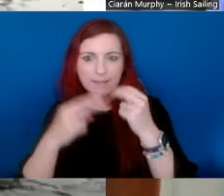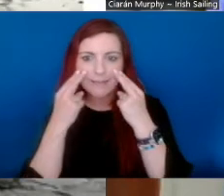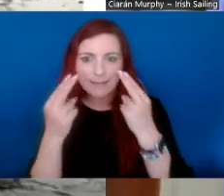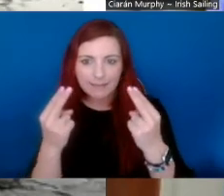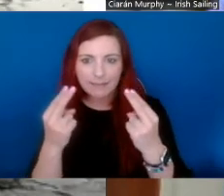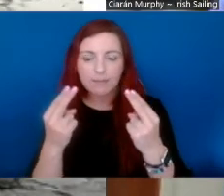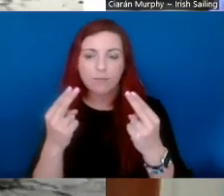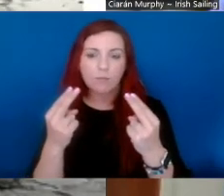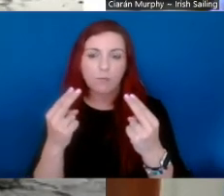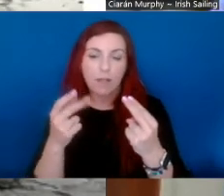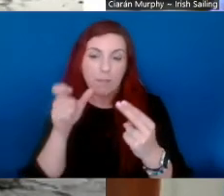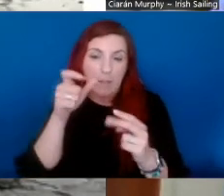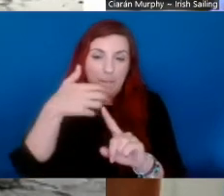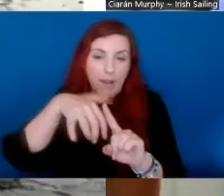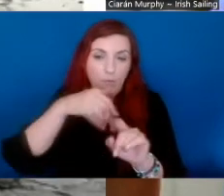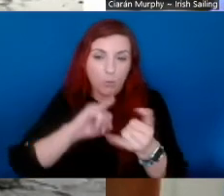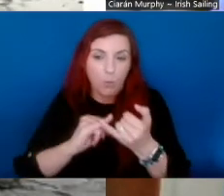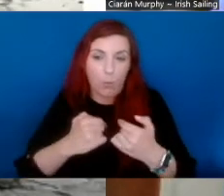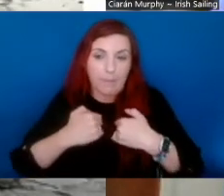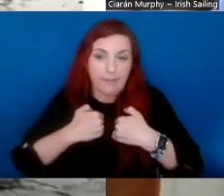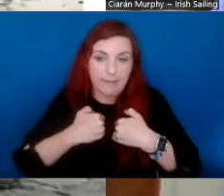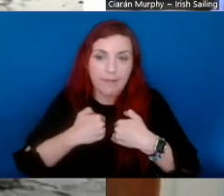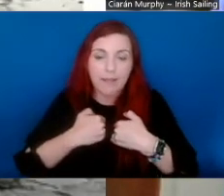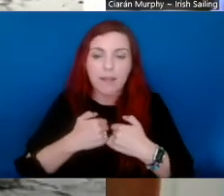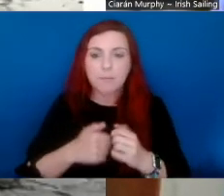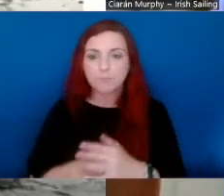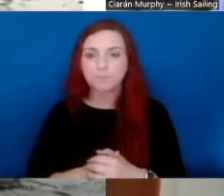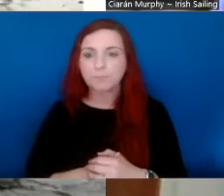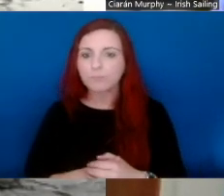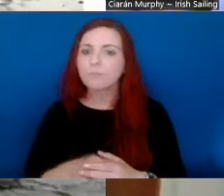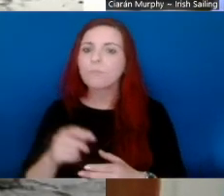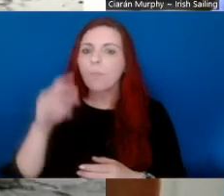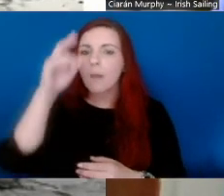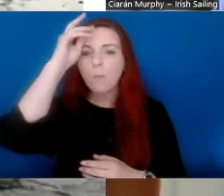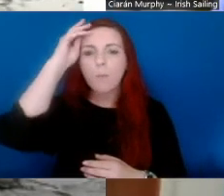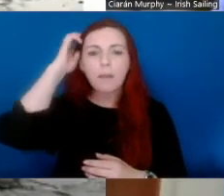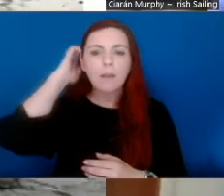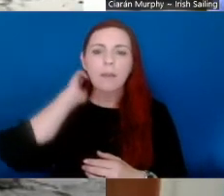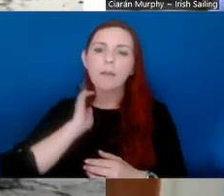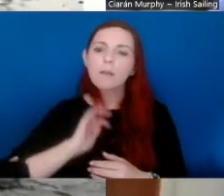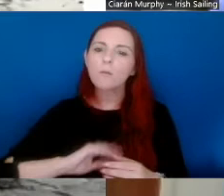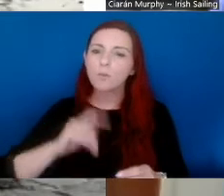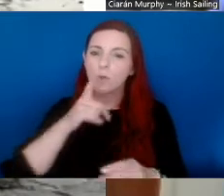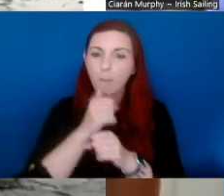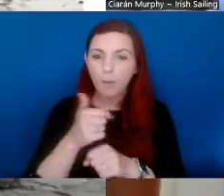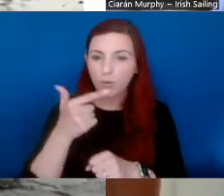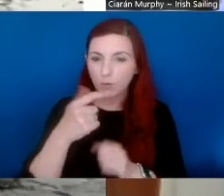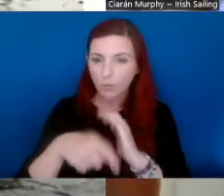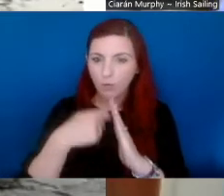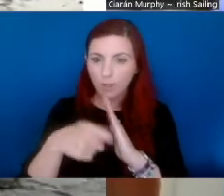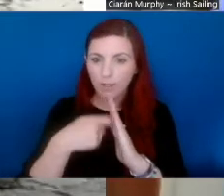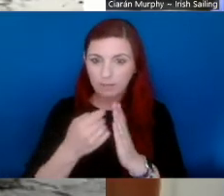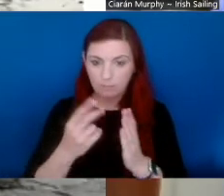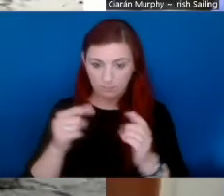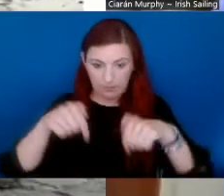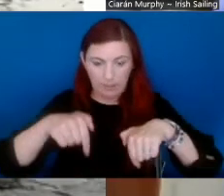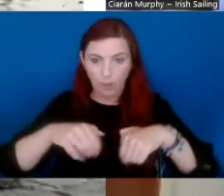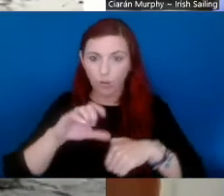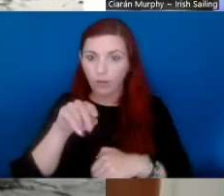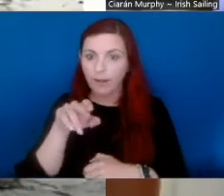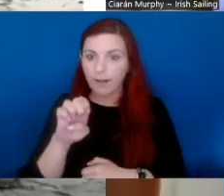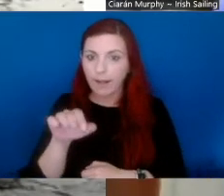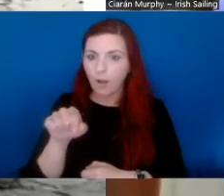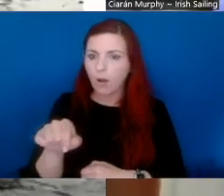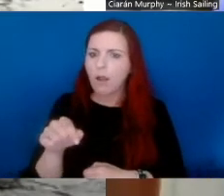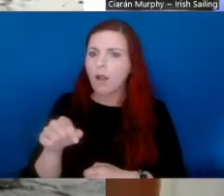and want. So that's a little bit of background around myself. In relation to the actual two projects, for us in Clare,